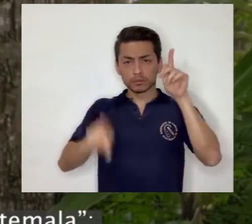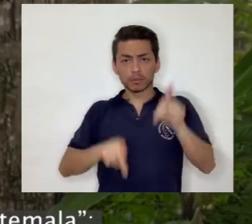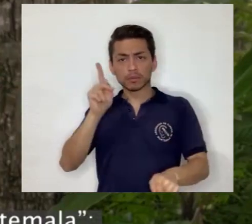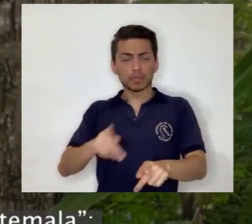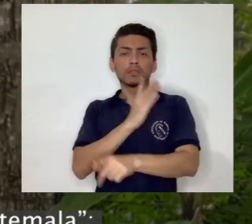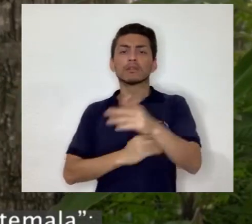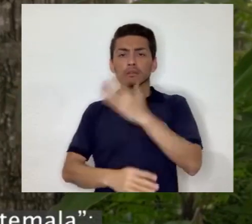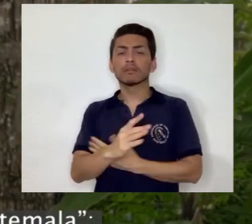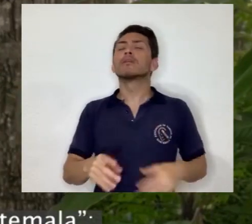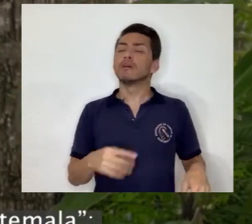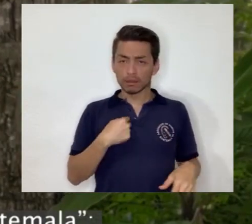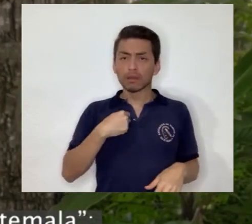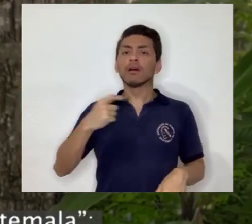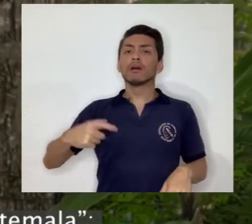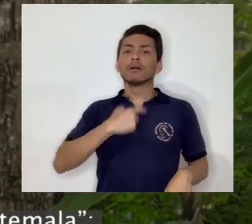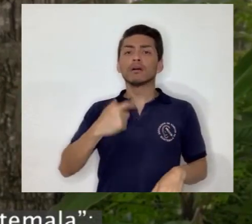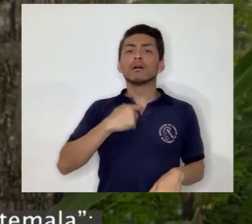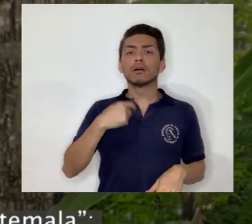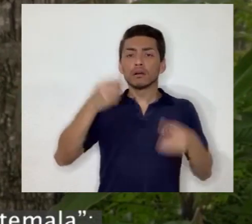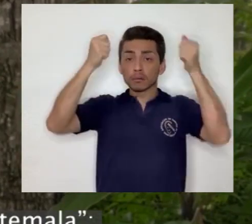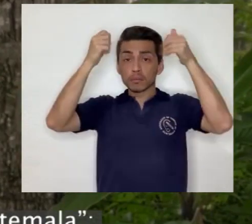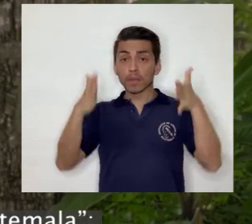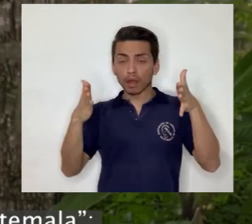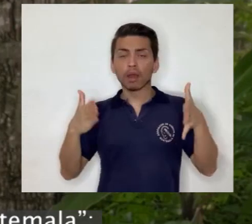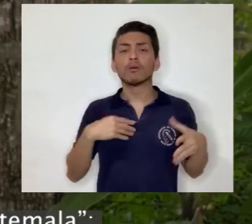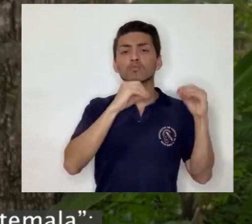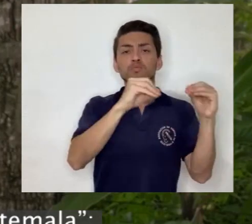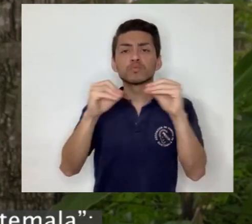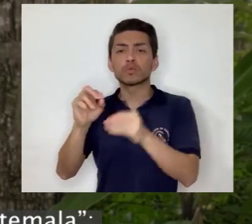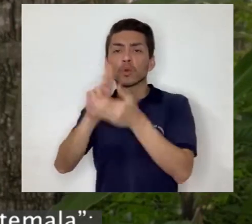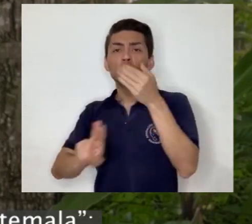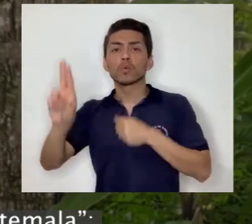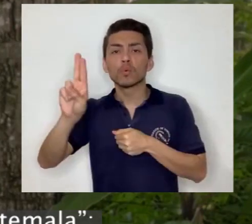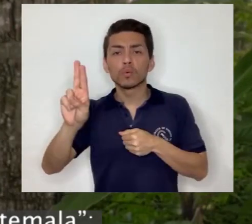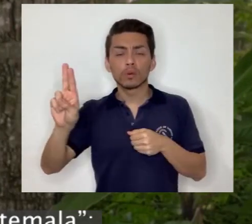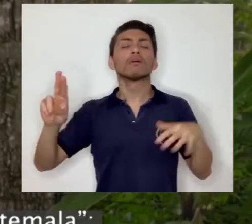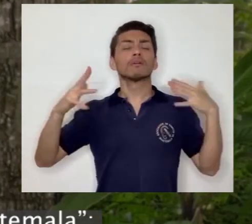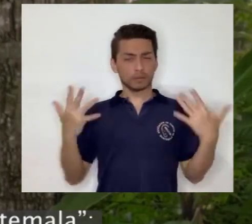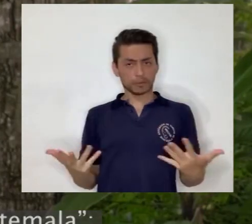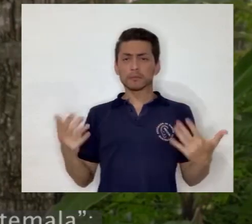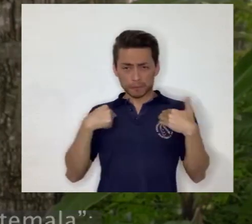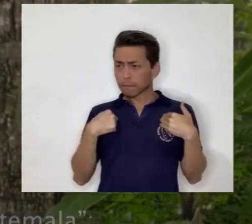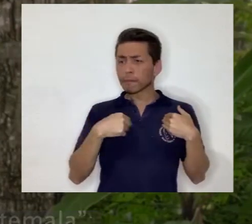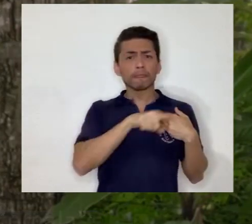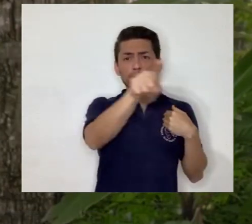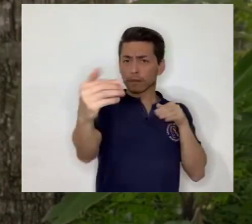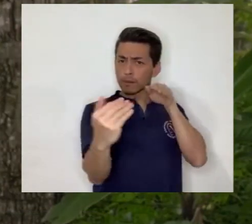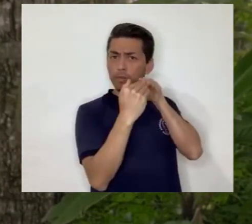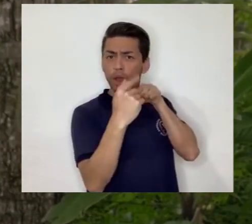Small People of Guatemala, Disability Rights and Activist, and University Professor.